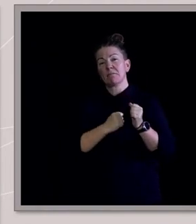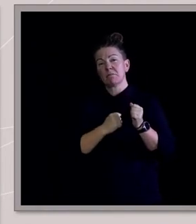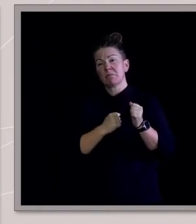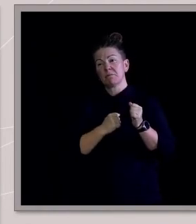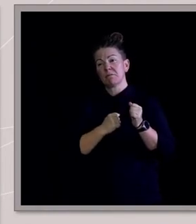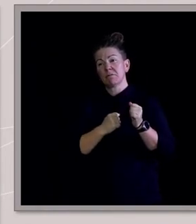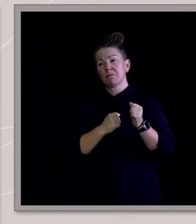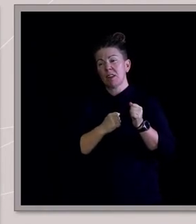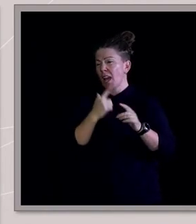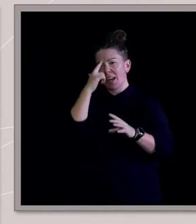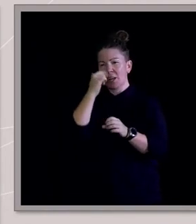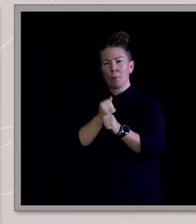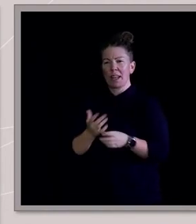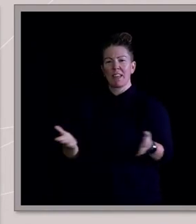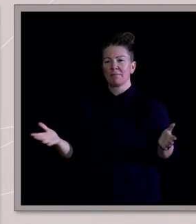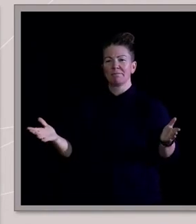think I ever did.